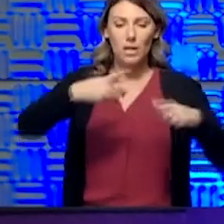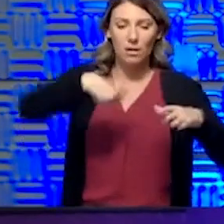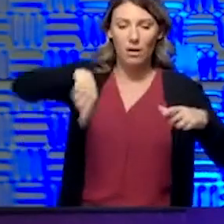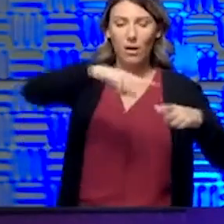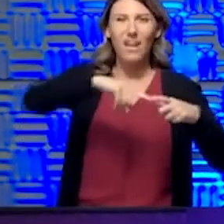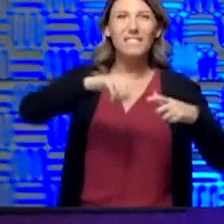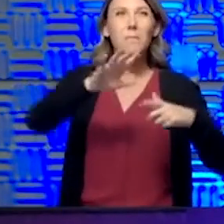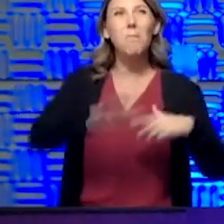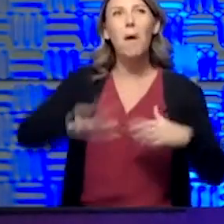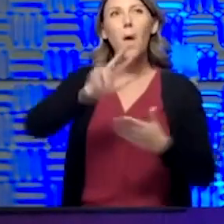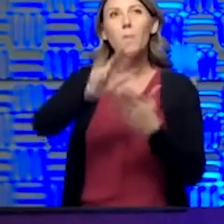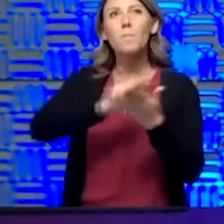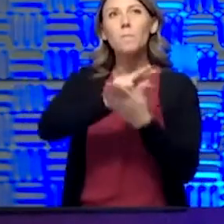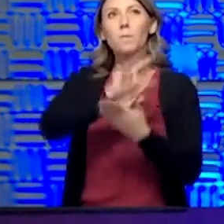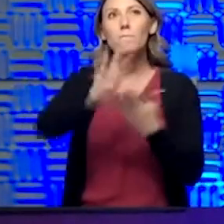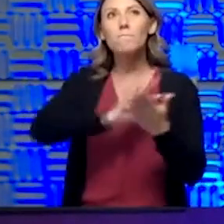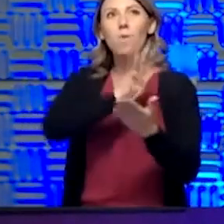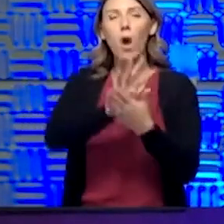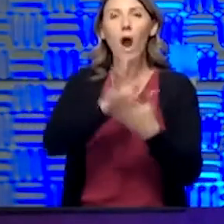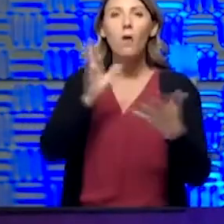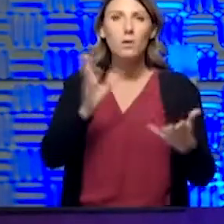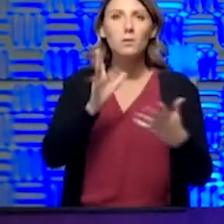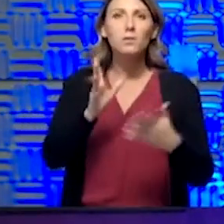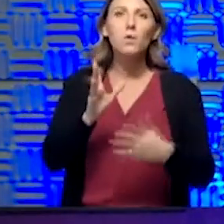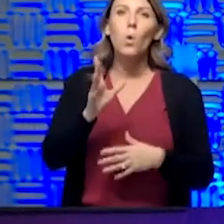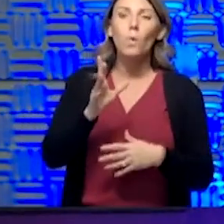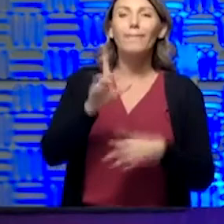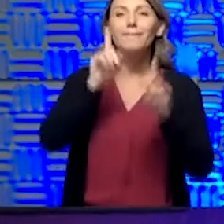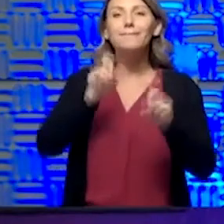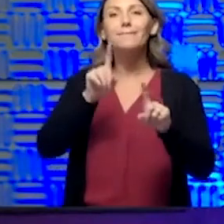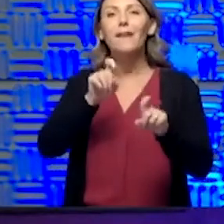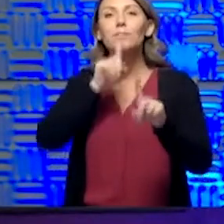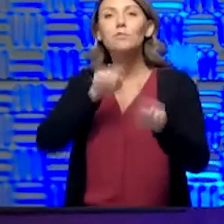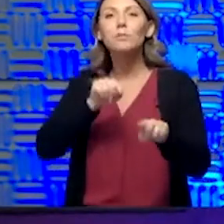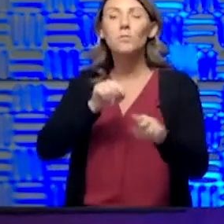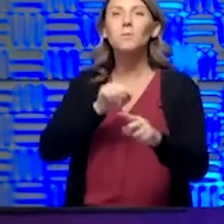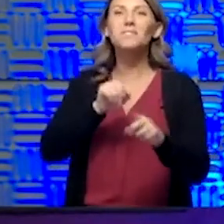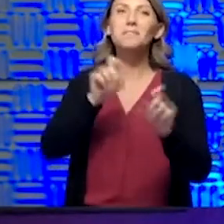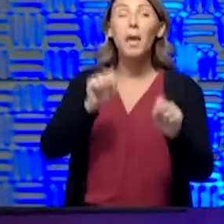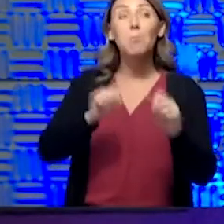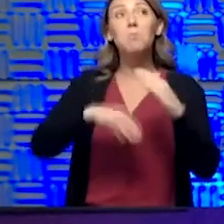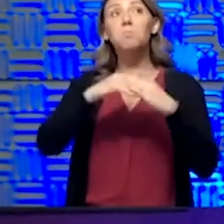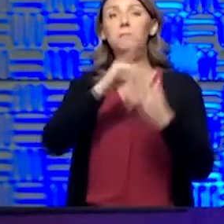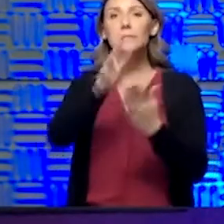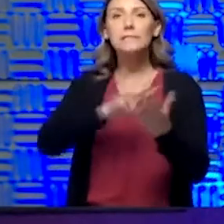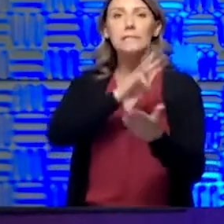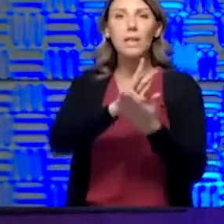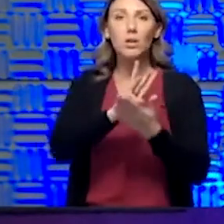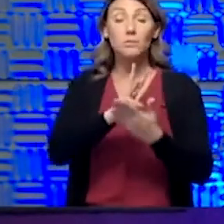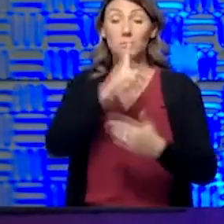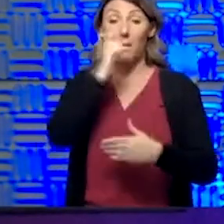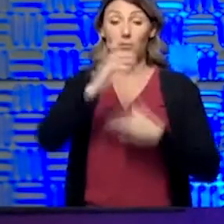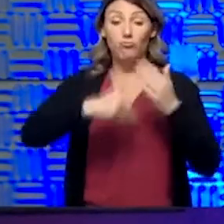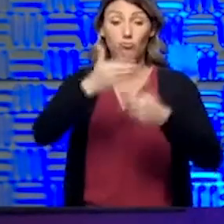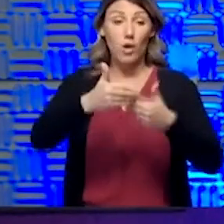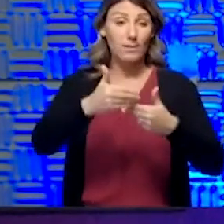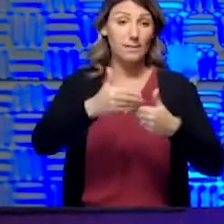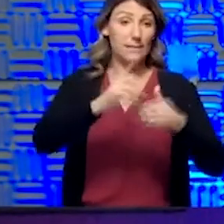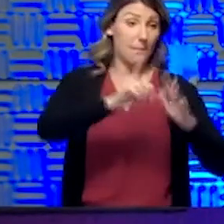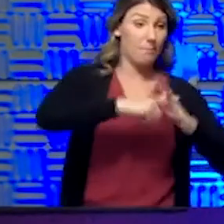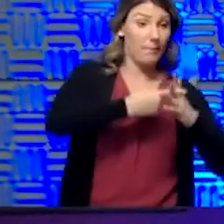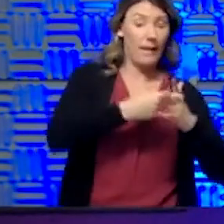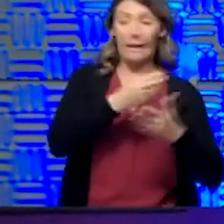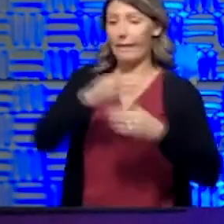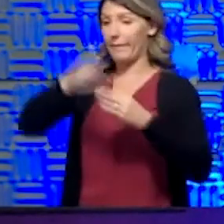four hours. So we can turn around tests around six to eight hours because there's a process in front of it and a process at the end to make sure that everything, the quality is right.